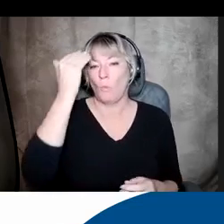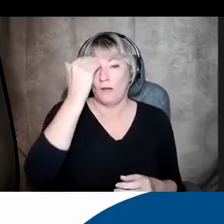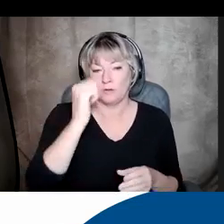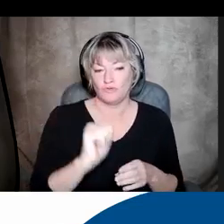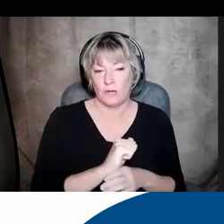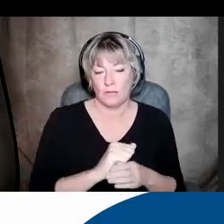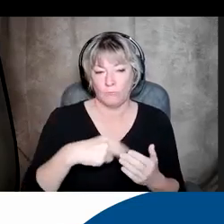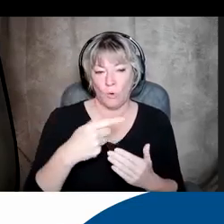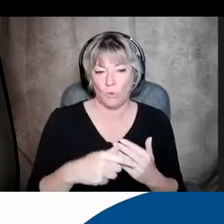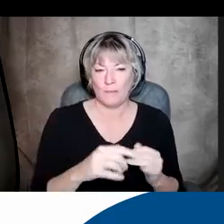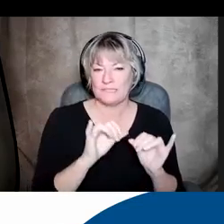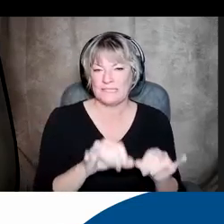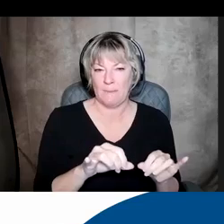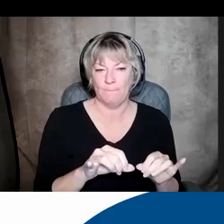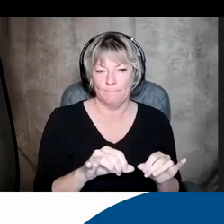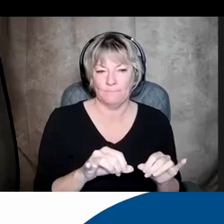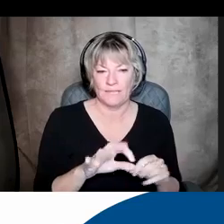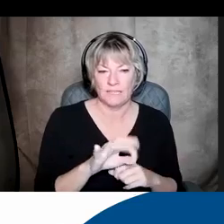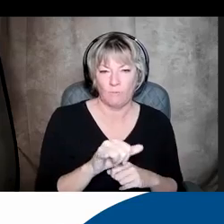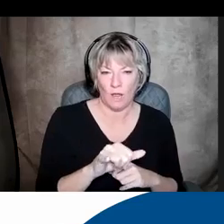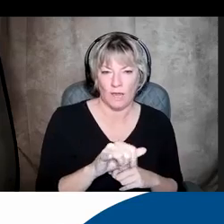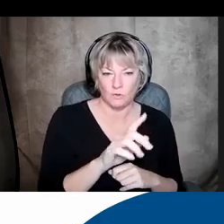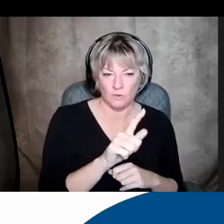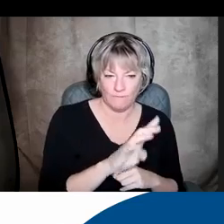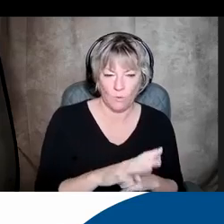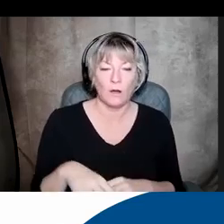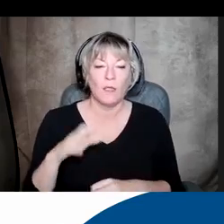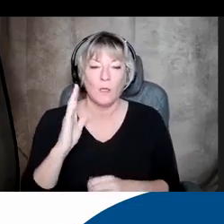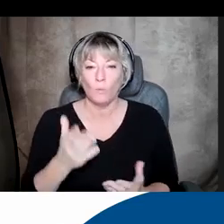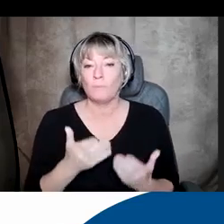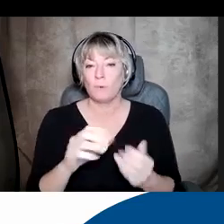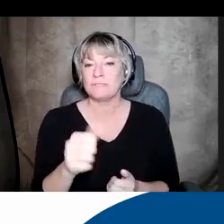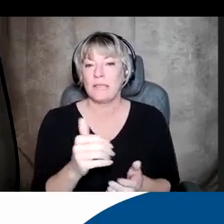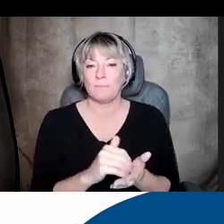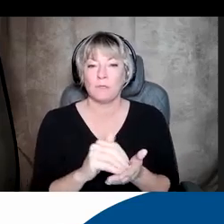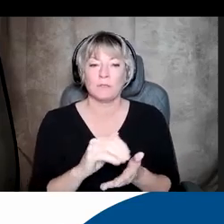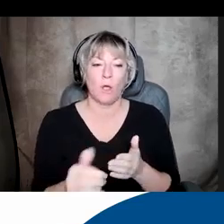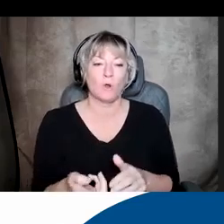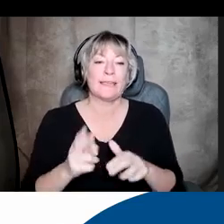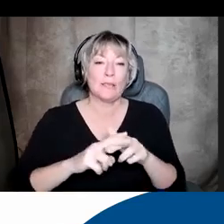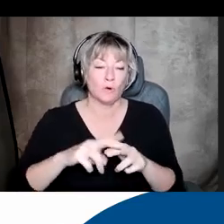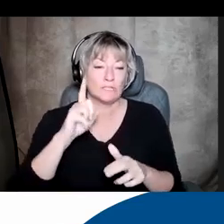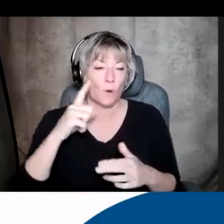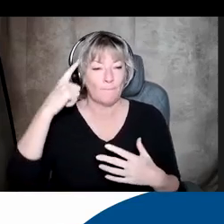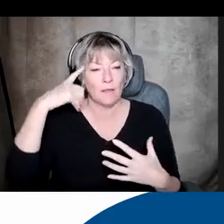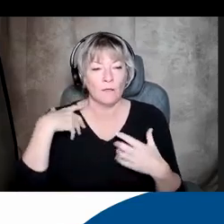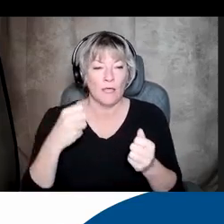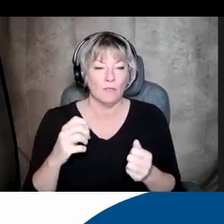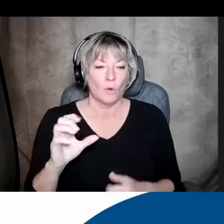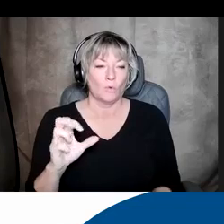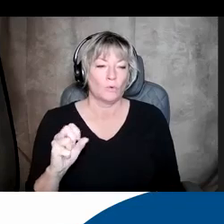program level with FY24 and would propose a $10 million increase for that mental health crisis